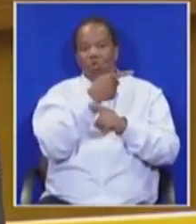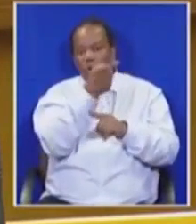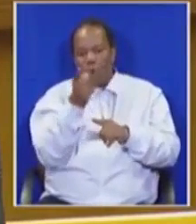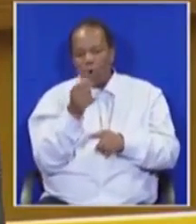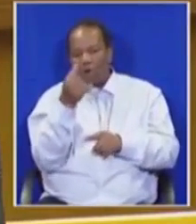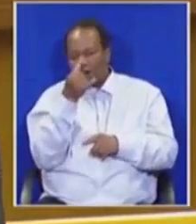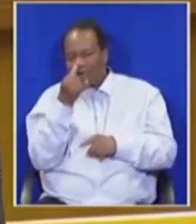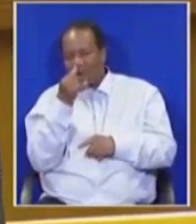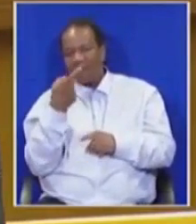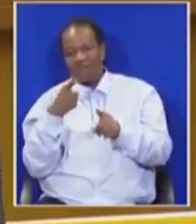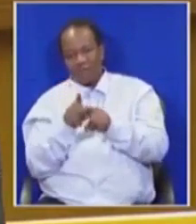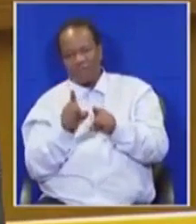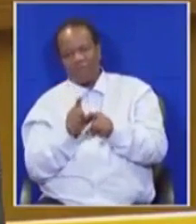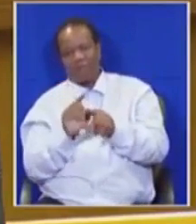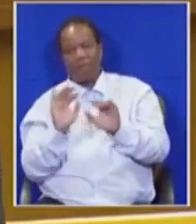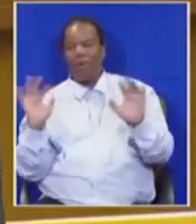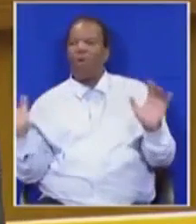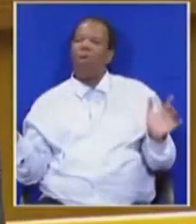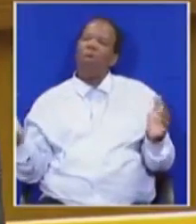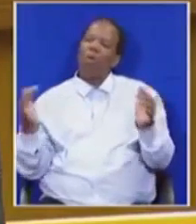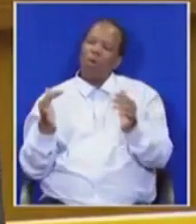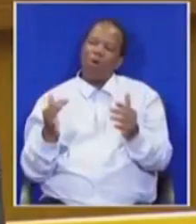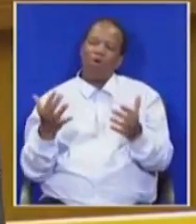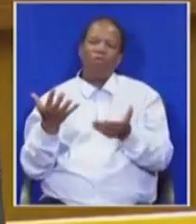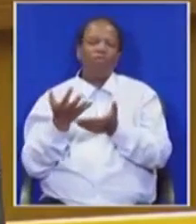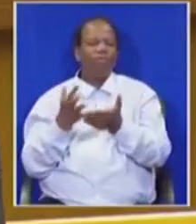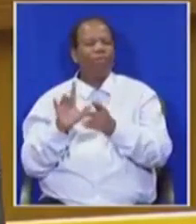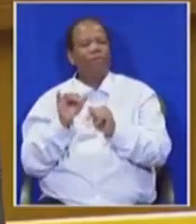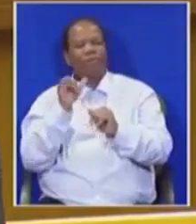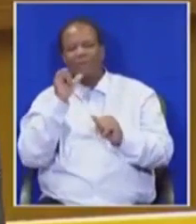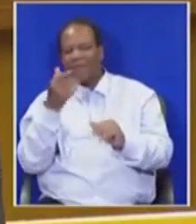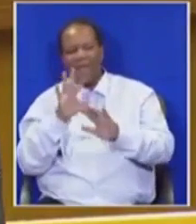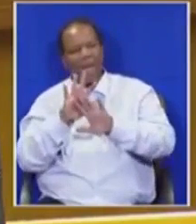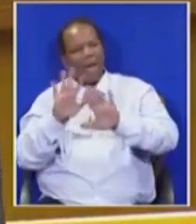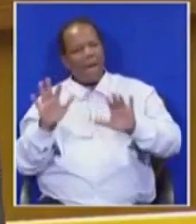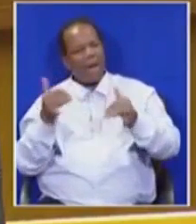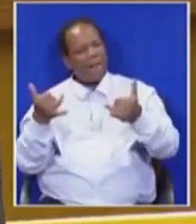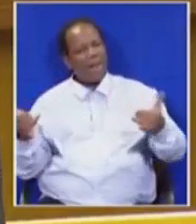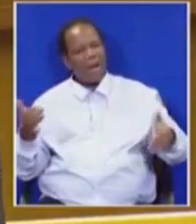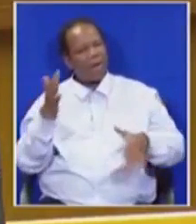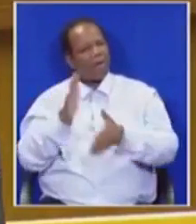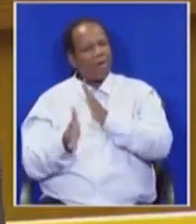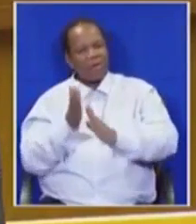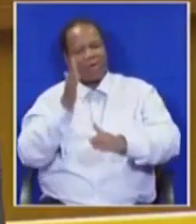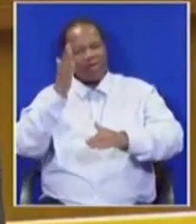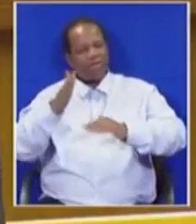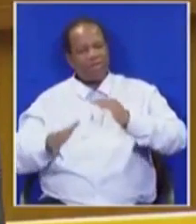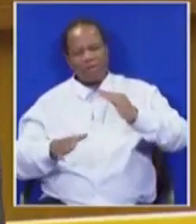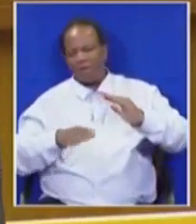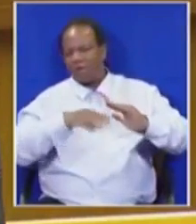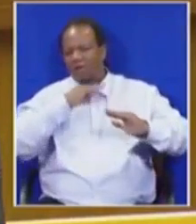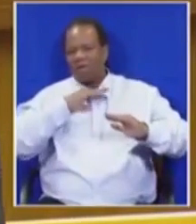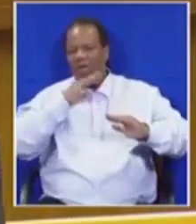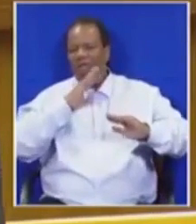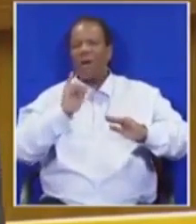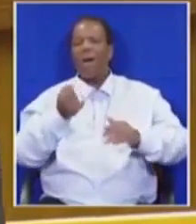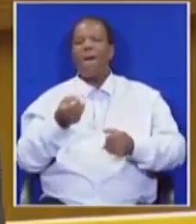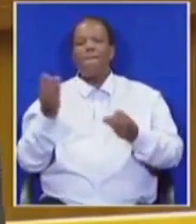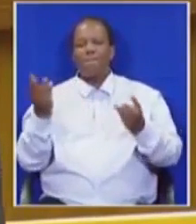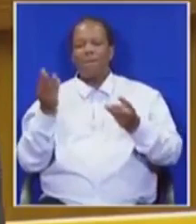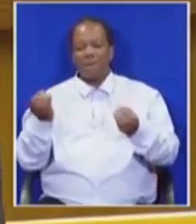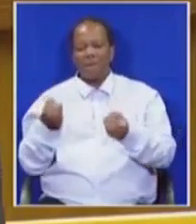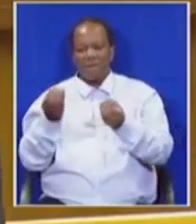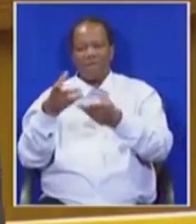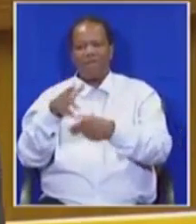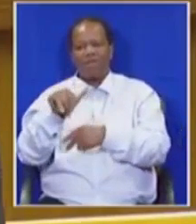us must come together and say enough is enough. Our people must get the land. We have